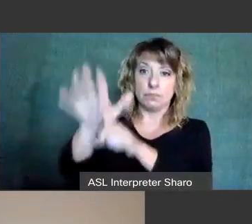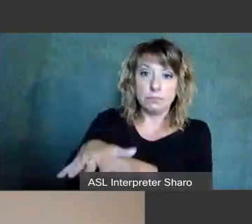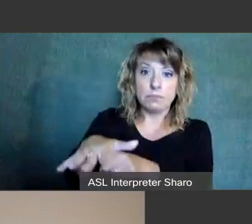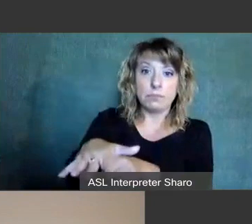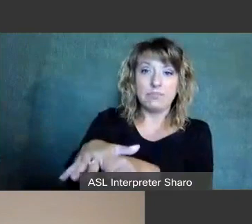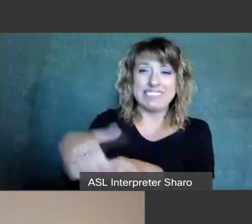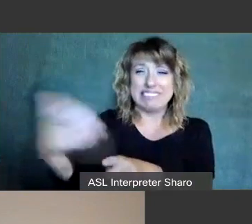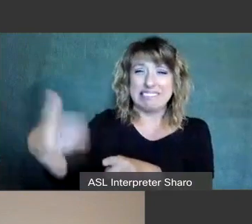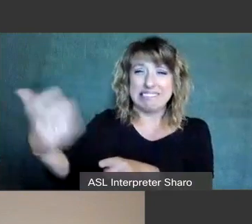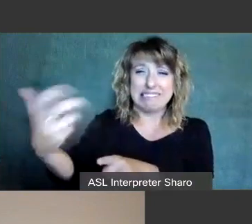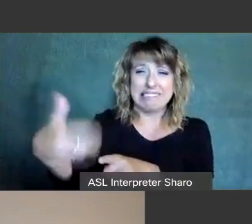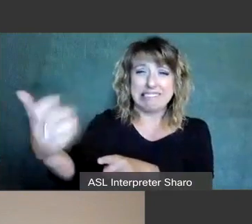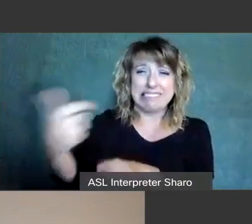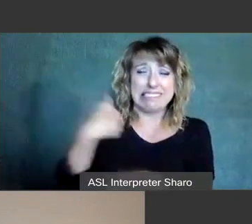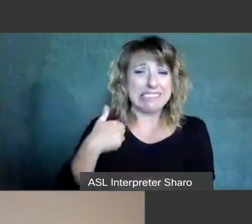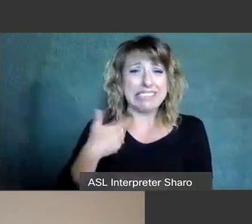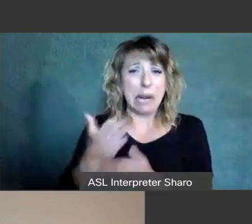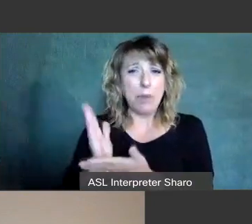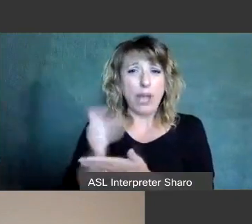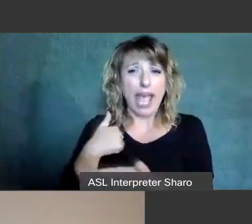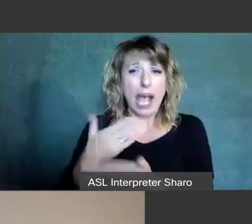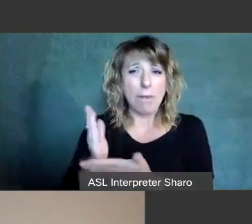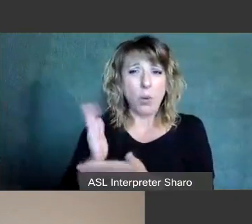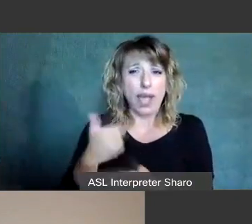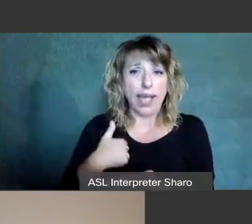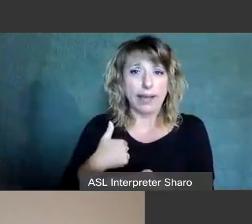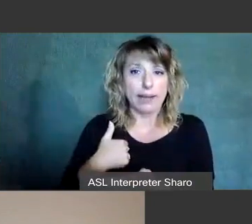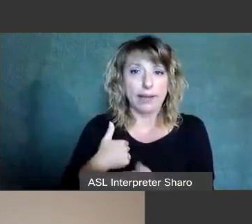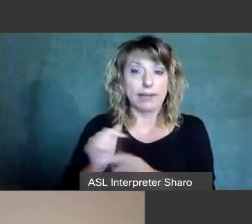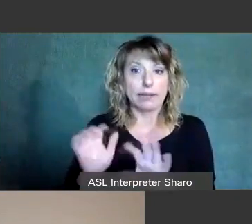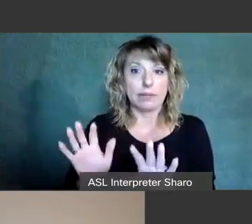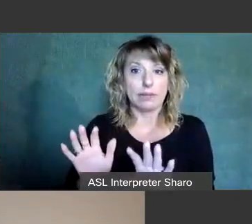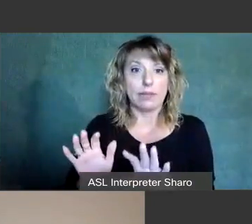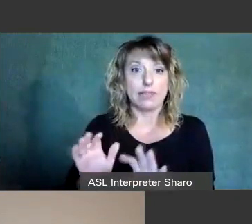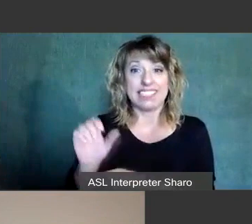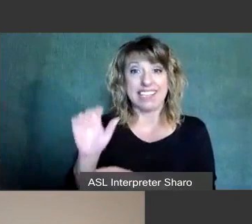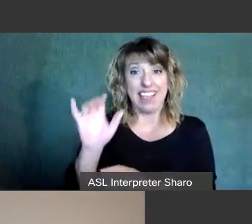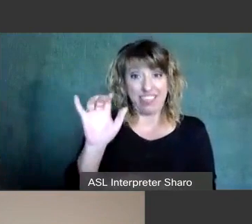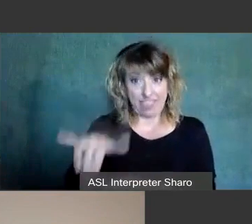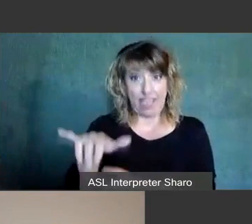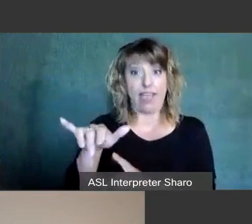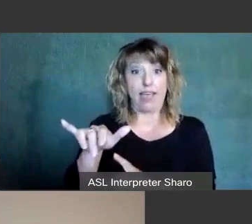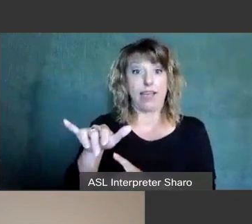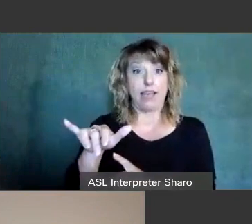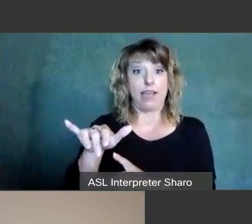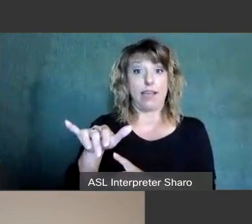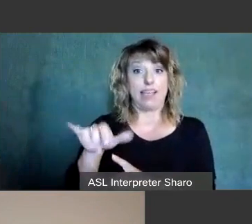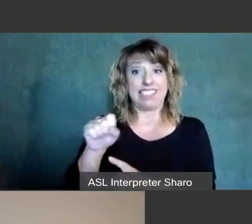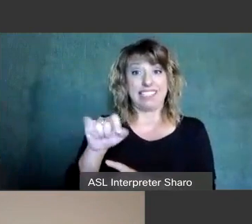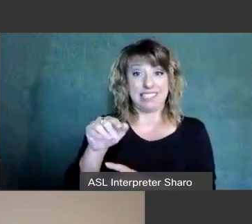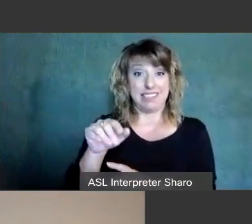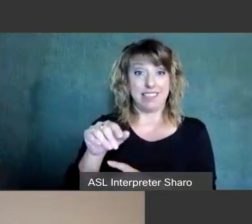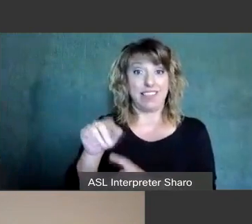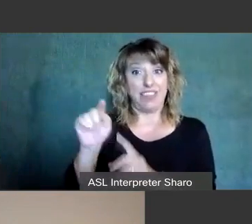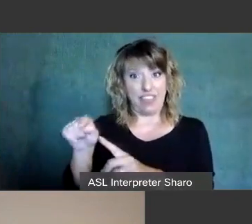screaming saying I'm okay, I'm okay. This then eventually we fade away to that and then we